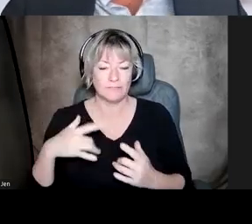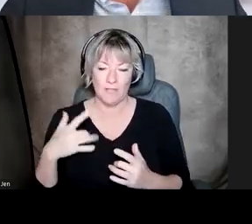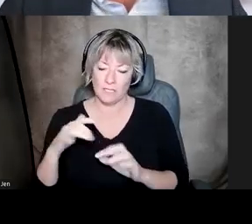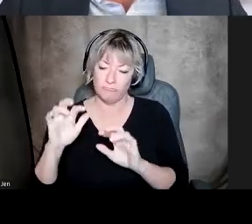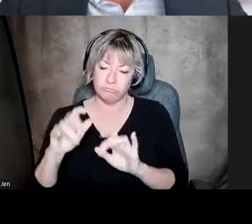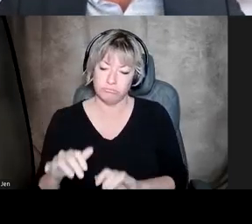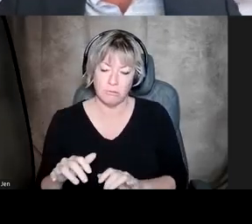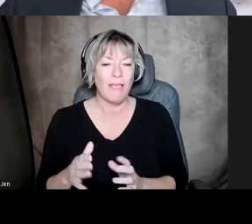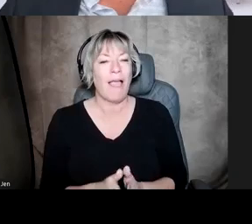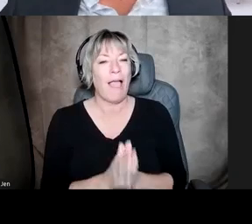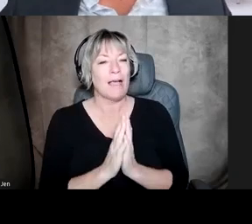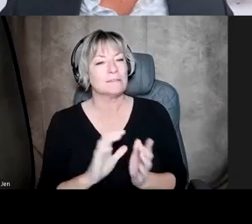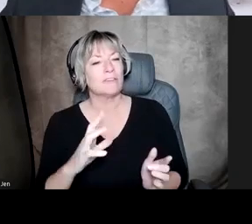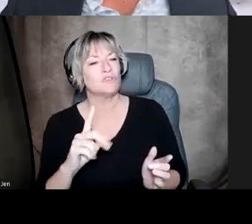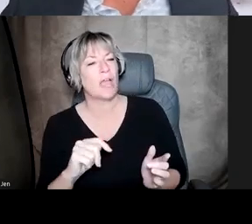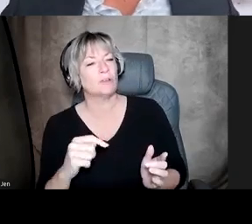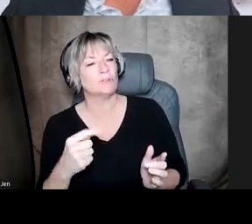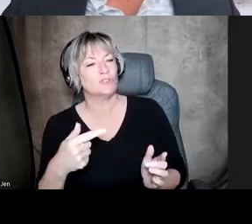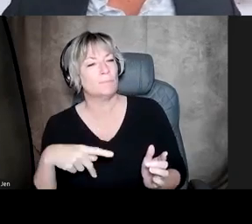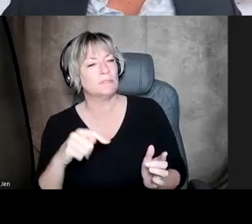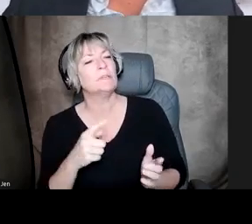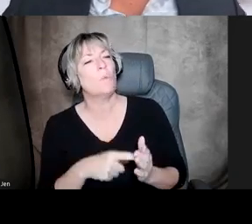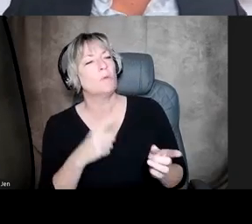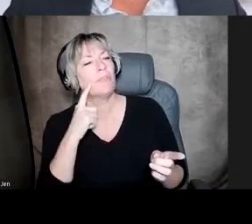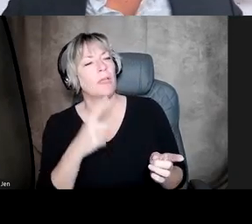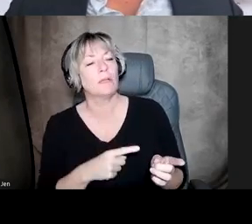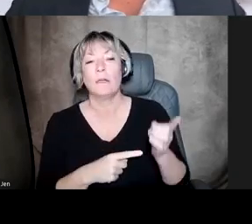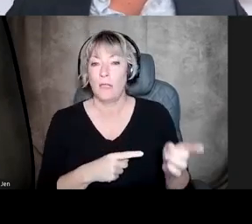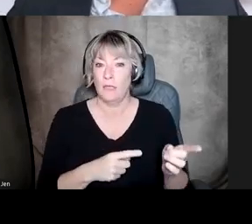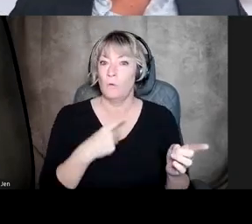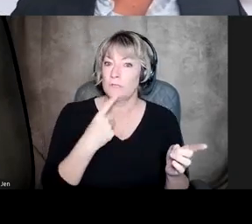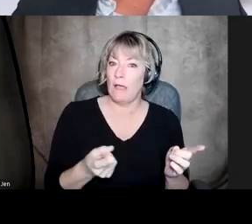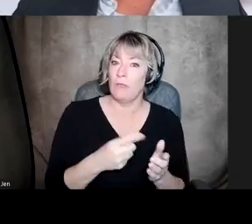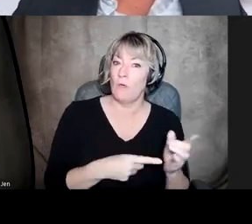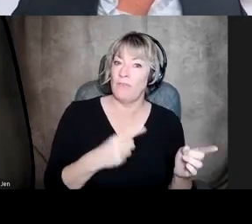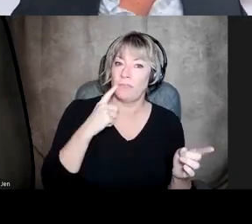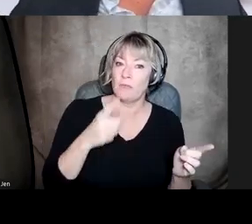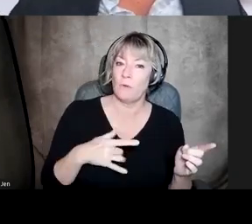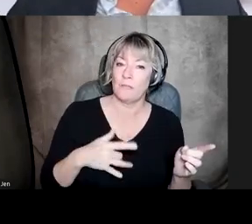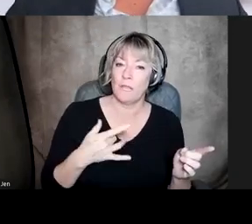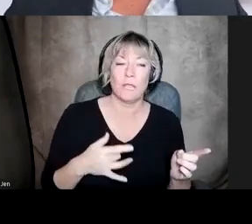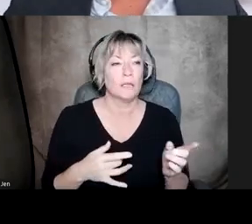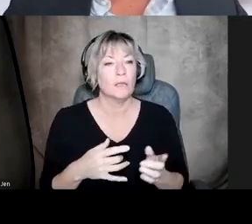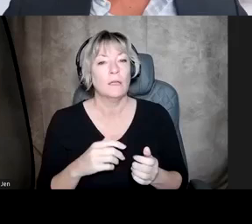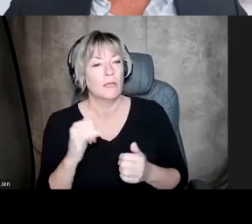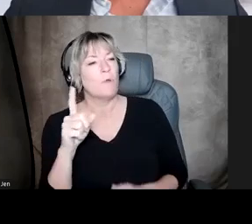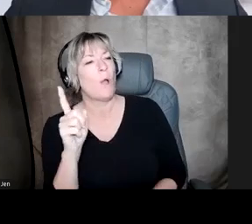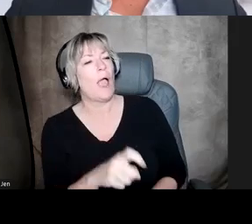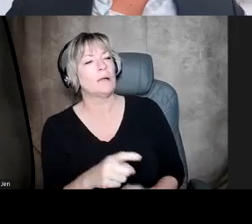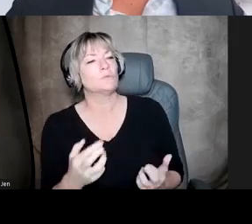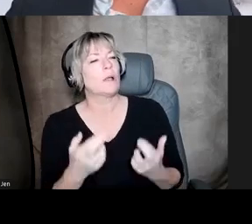ChatGPT, what do you think? And it'll tell them about what they think you're feeling, and then if you ask them what your